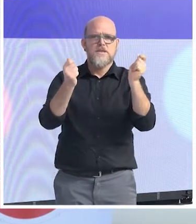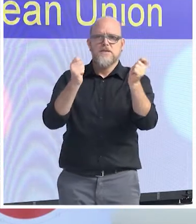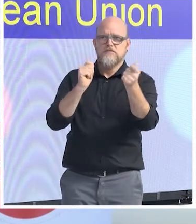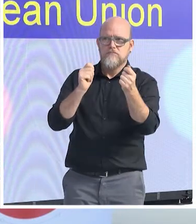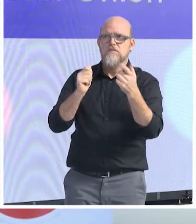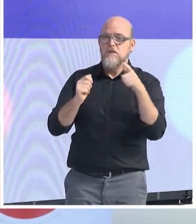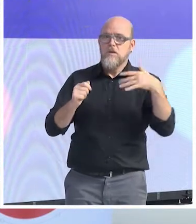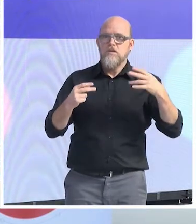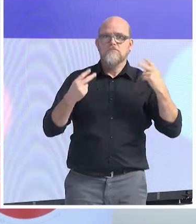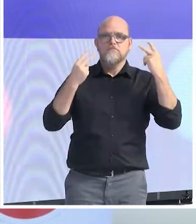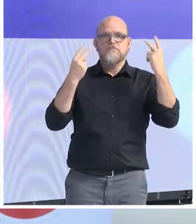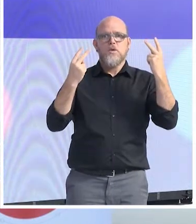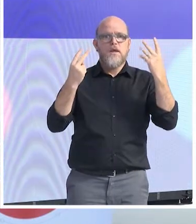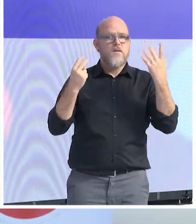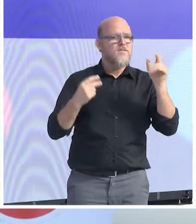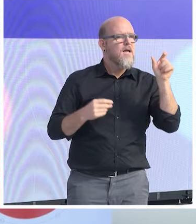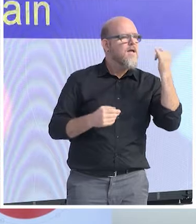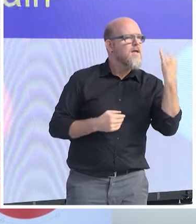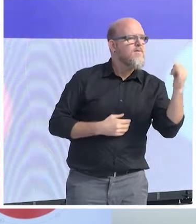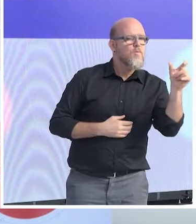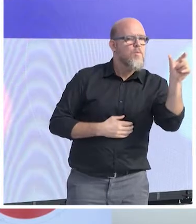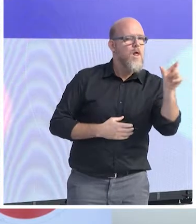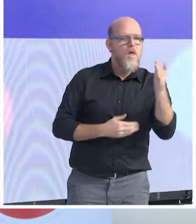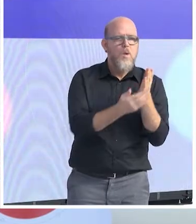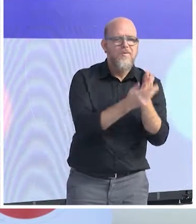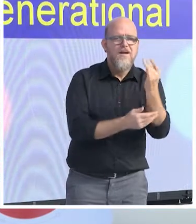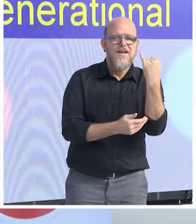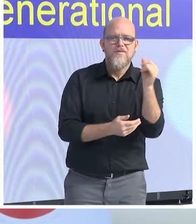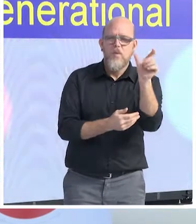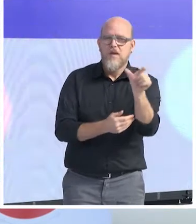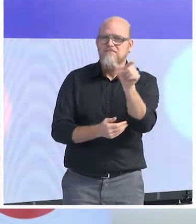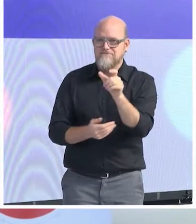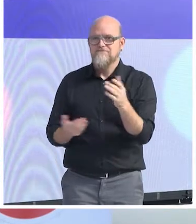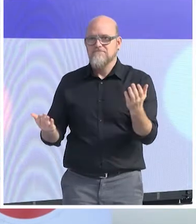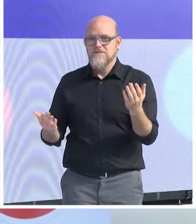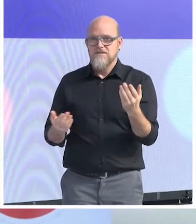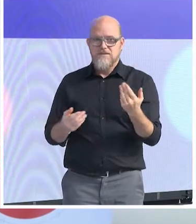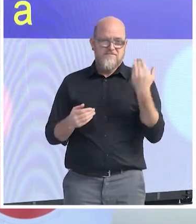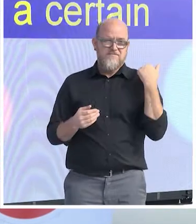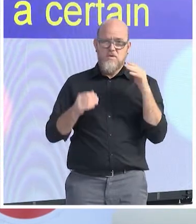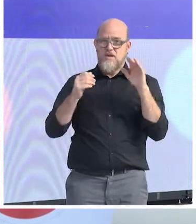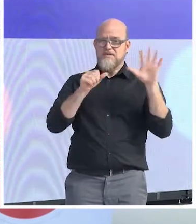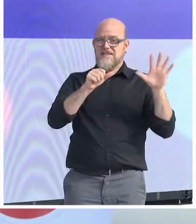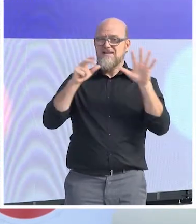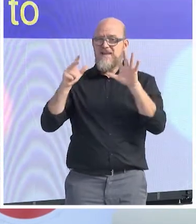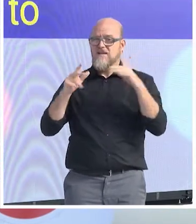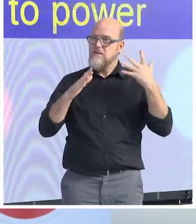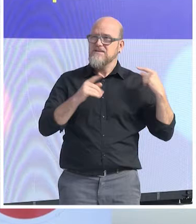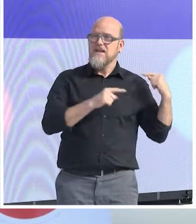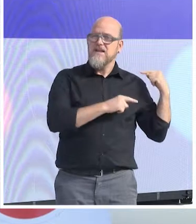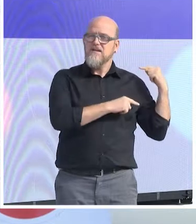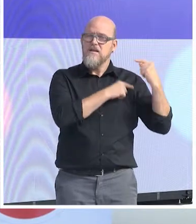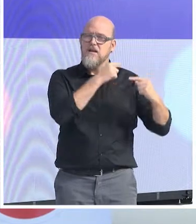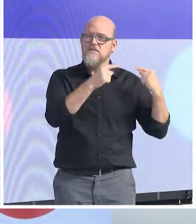To a certain extent it was also a generational revolution. There was a certain generation that came to power for which the sensitivity about rights was critically